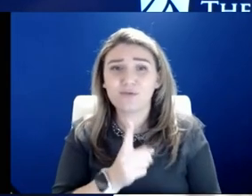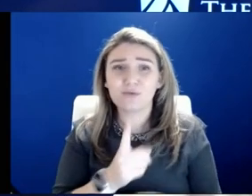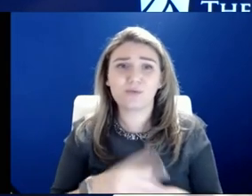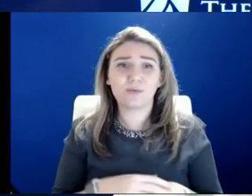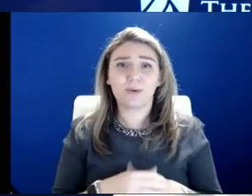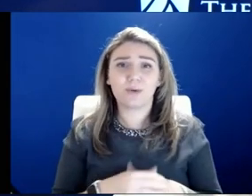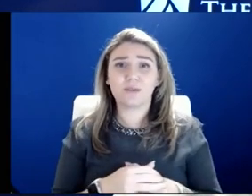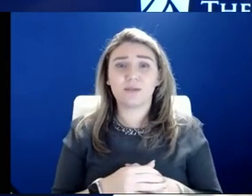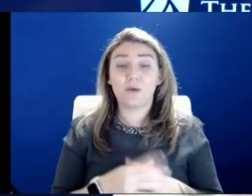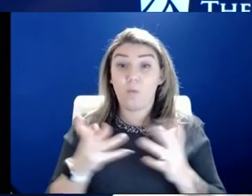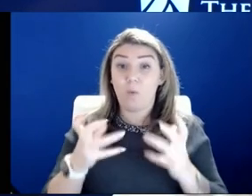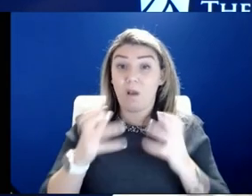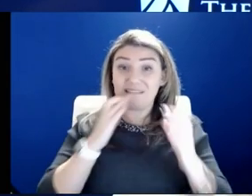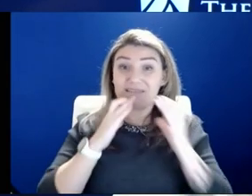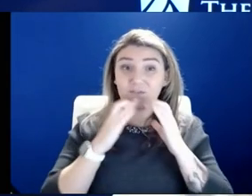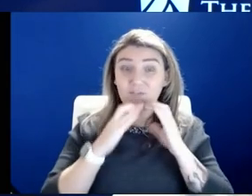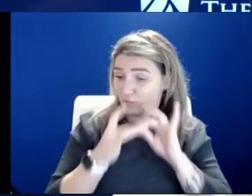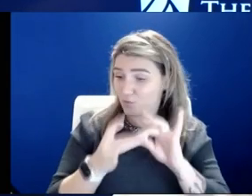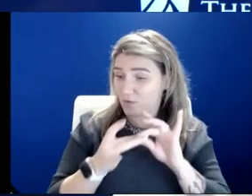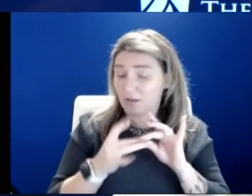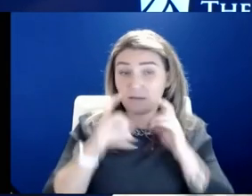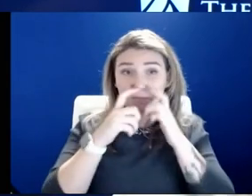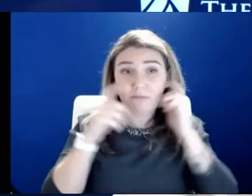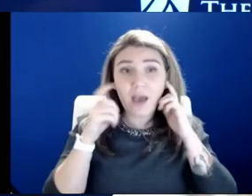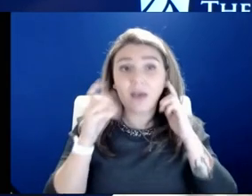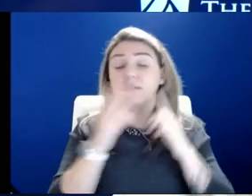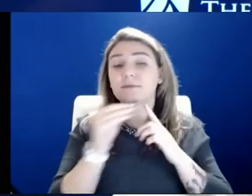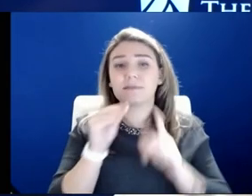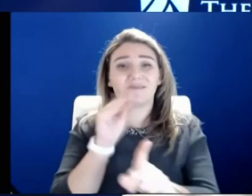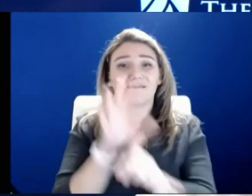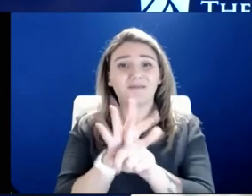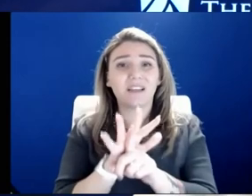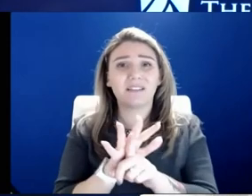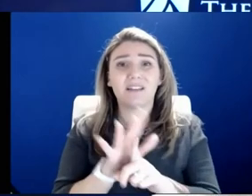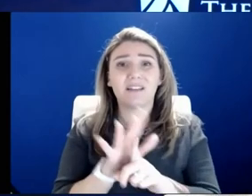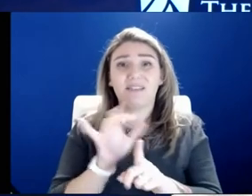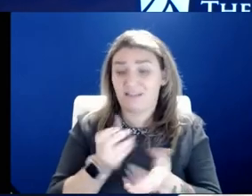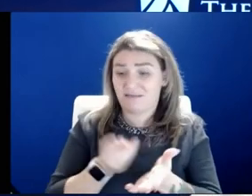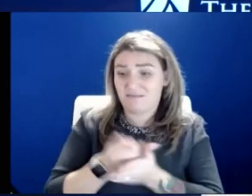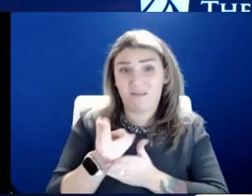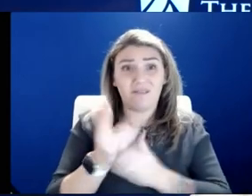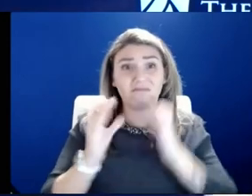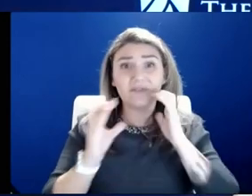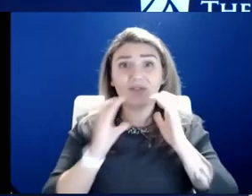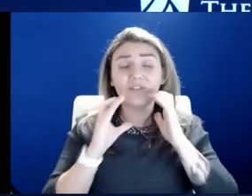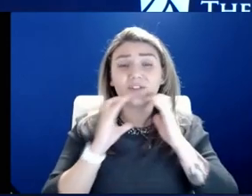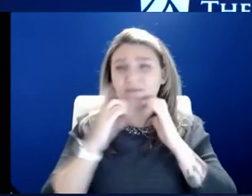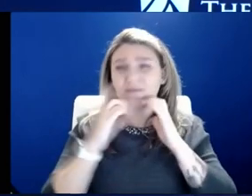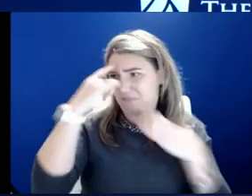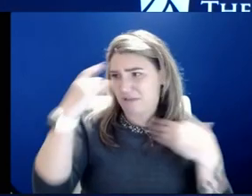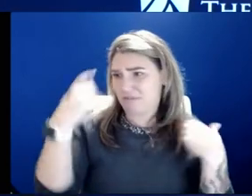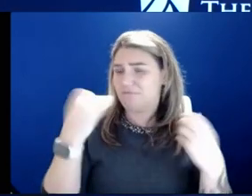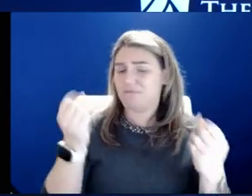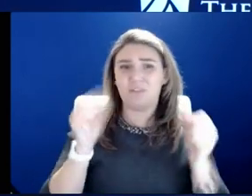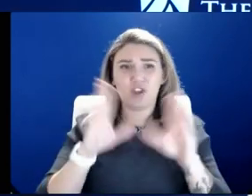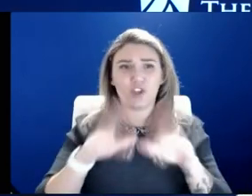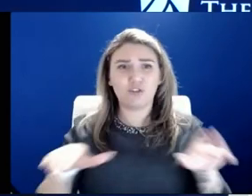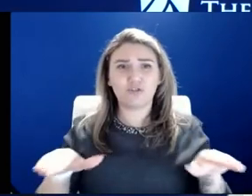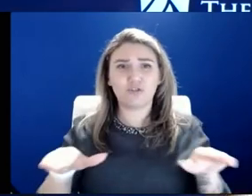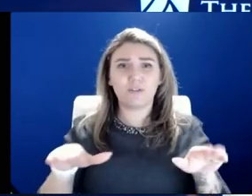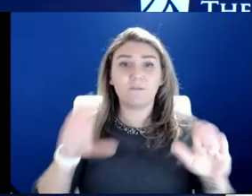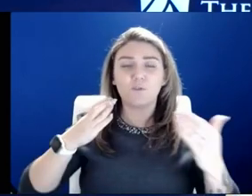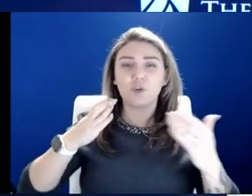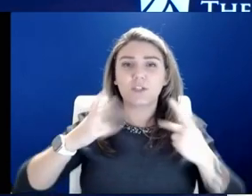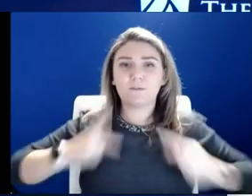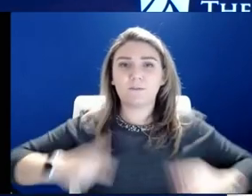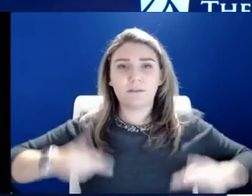about masking in schools, the impact on kids about masking. That's an honest conversation about the mental health of children versus their physical health and how